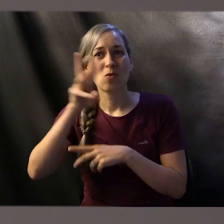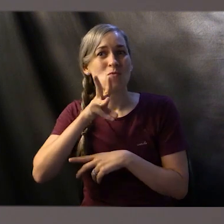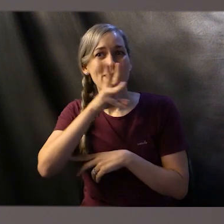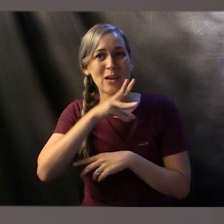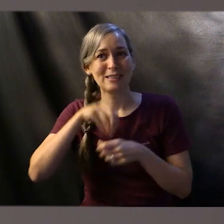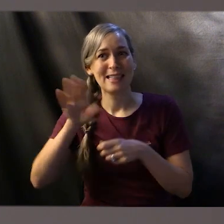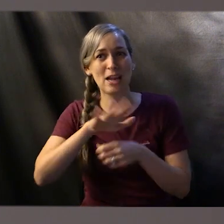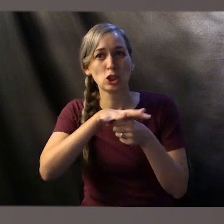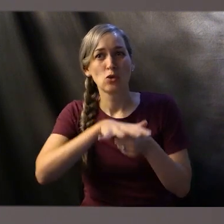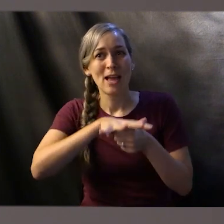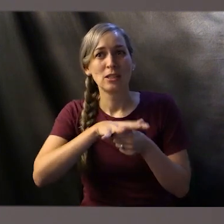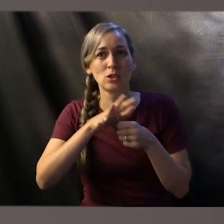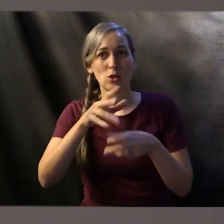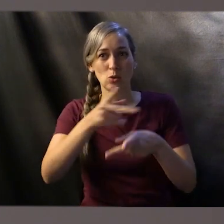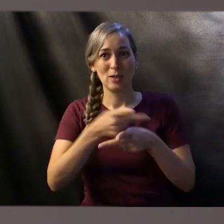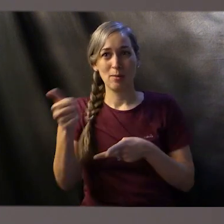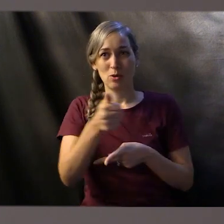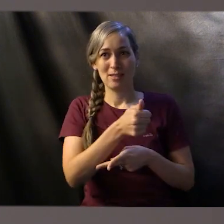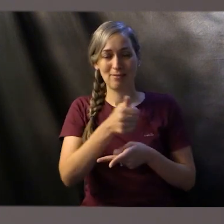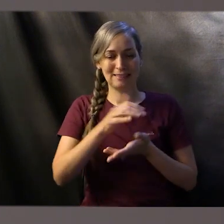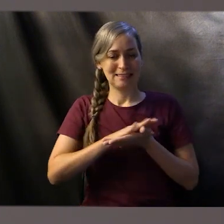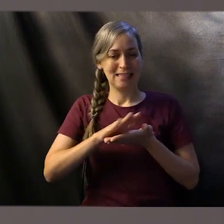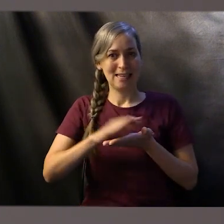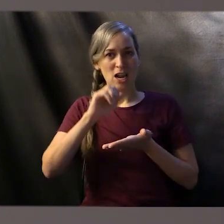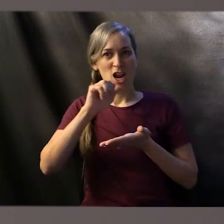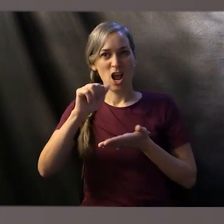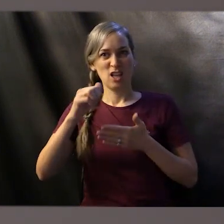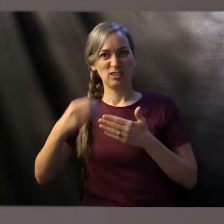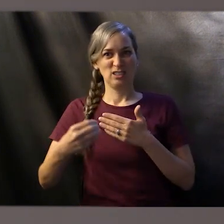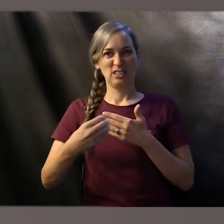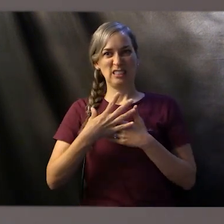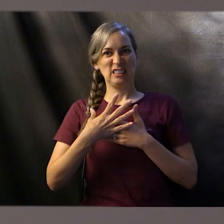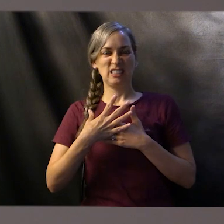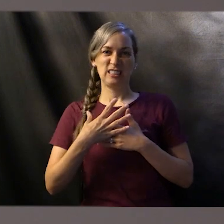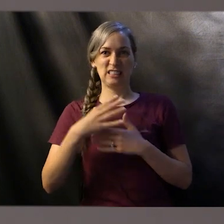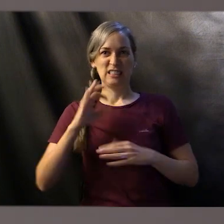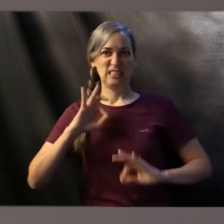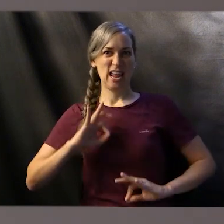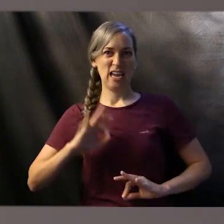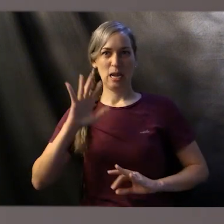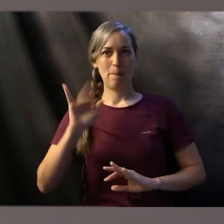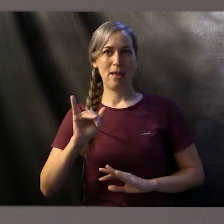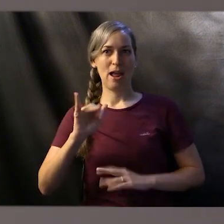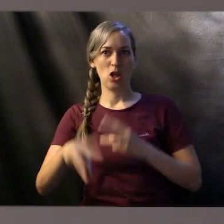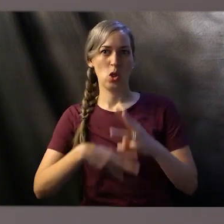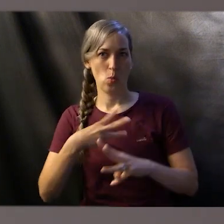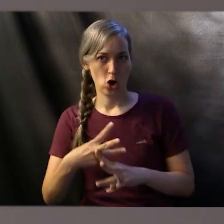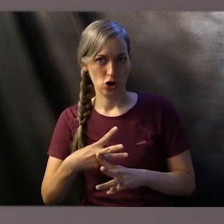unstained by the world. So James, he demonstrates two things in this passage. He says